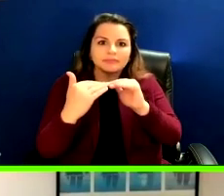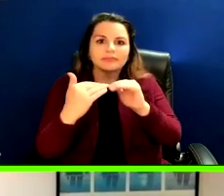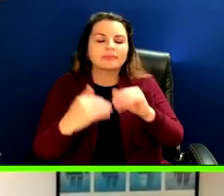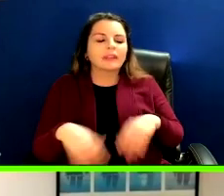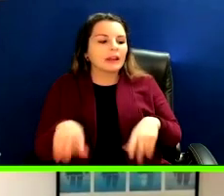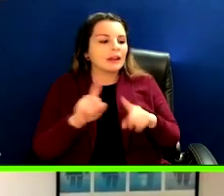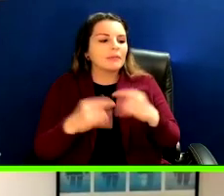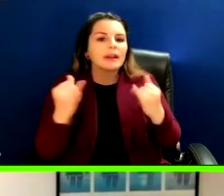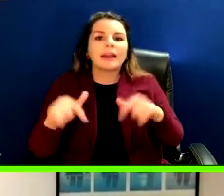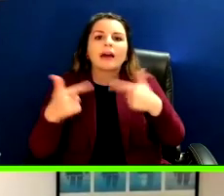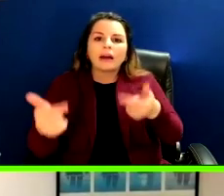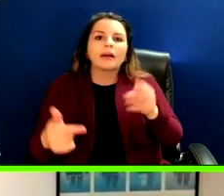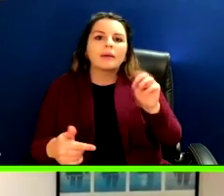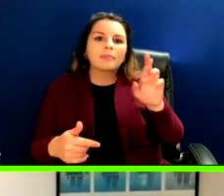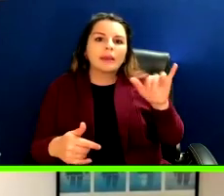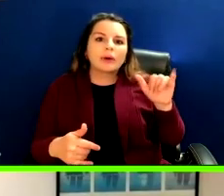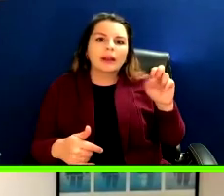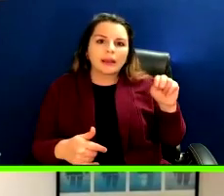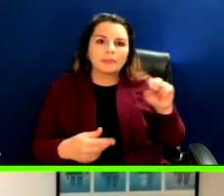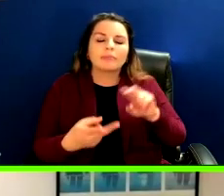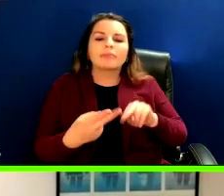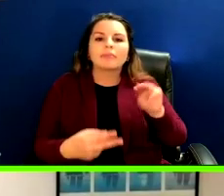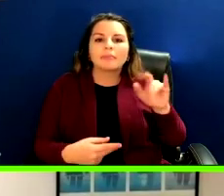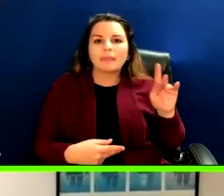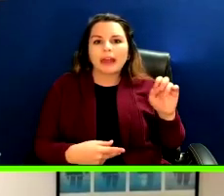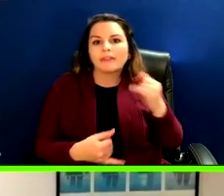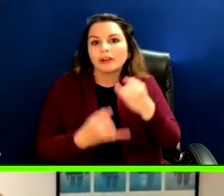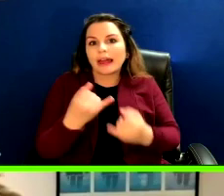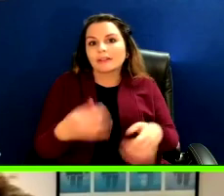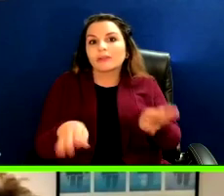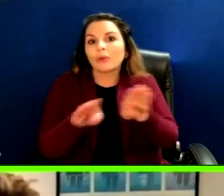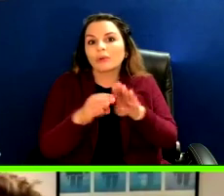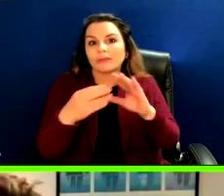Let me turn back to Miriam and Mike for the final thank you and farewell.